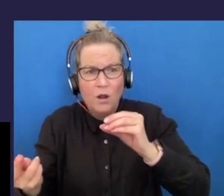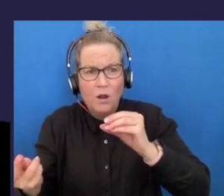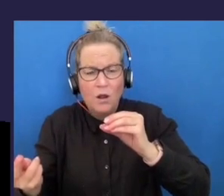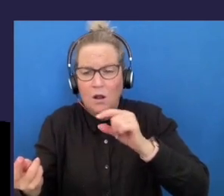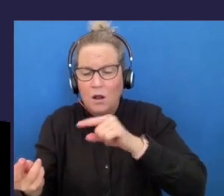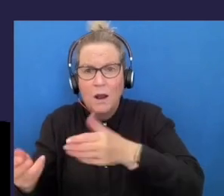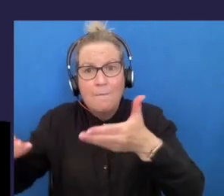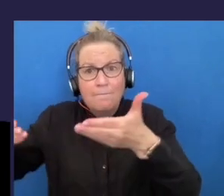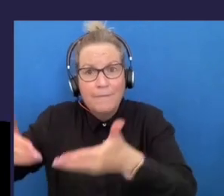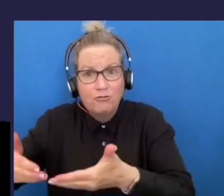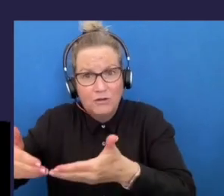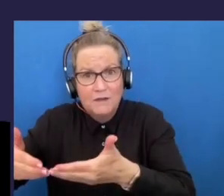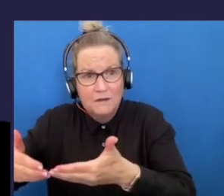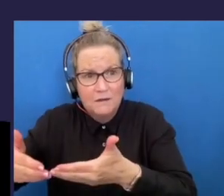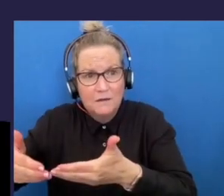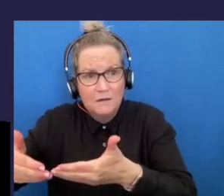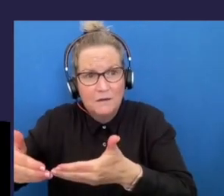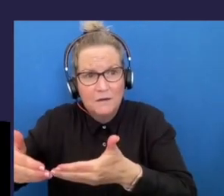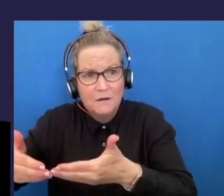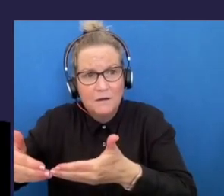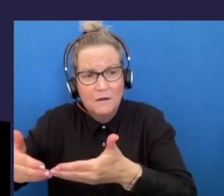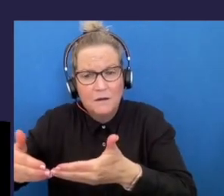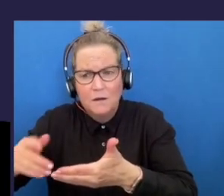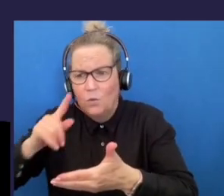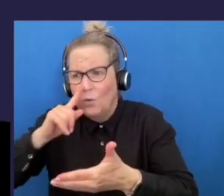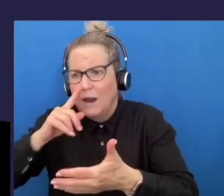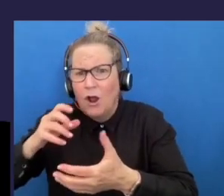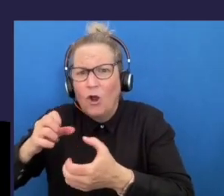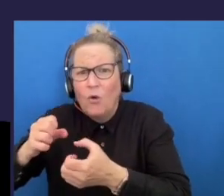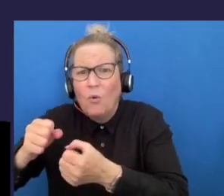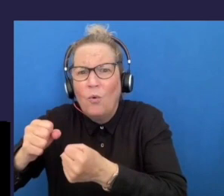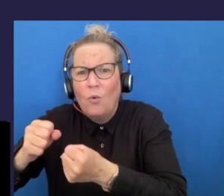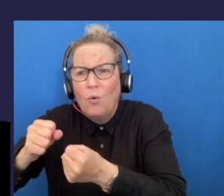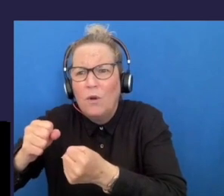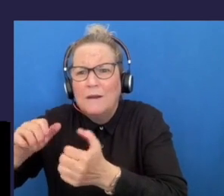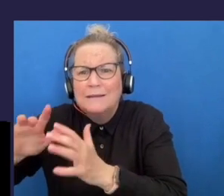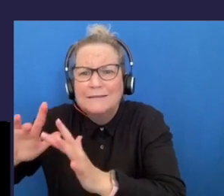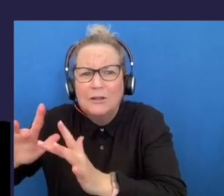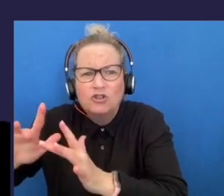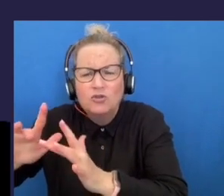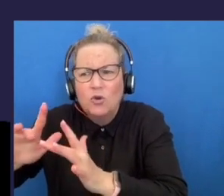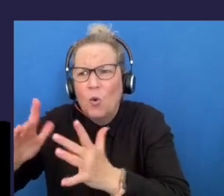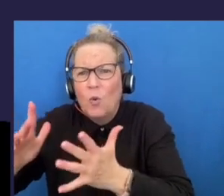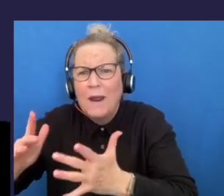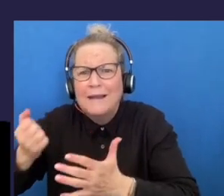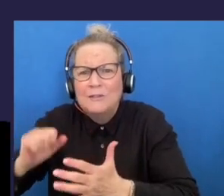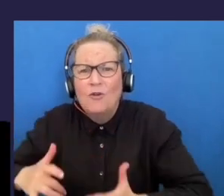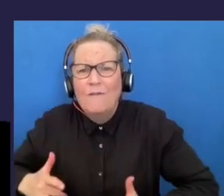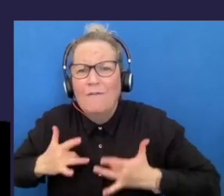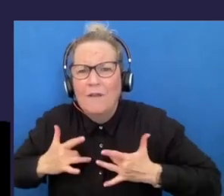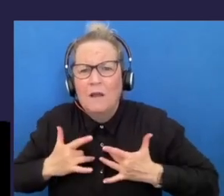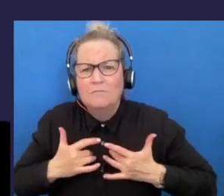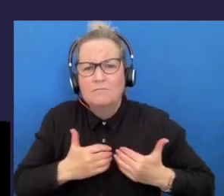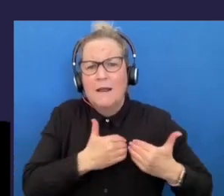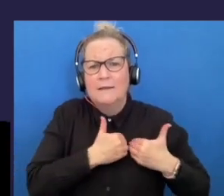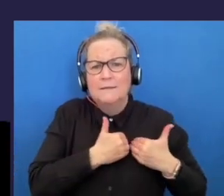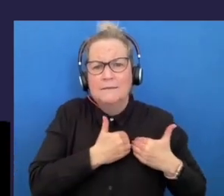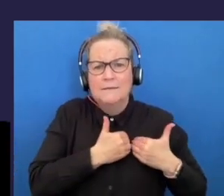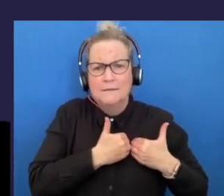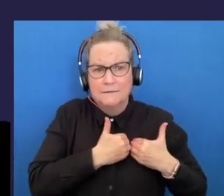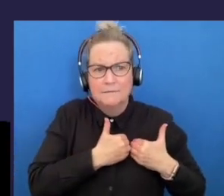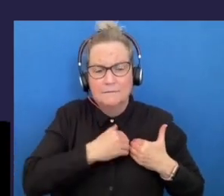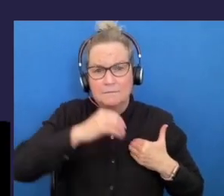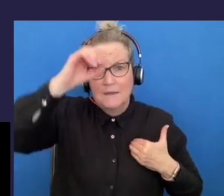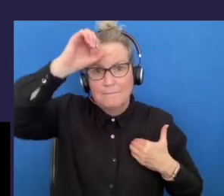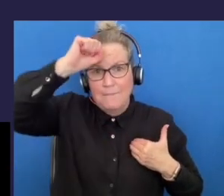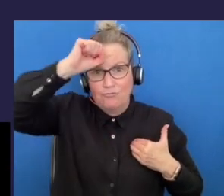them we can't hold them but where do we feel them in our heart they're always in our heart in every memory here in our